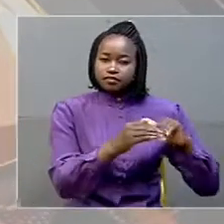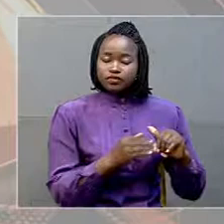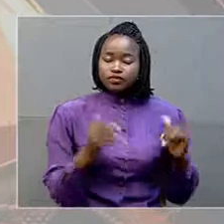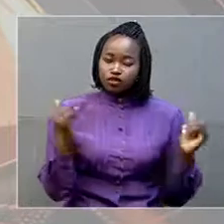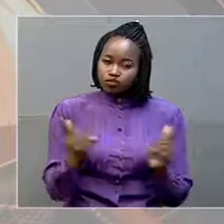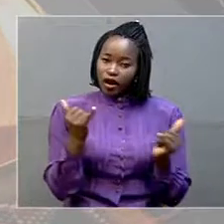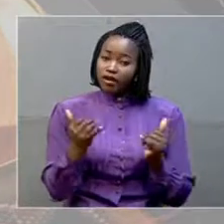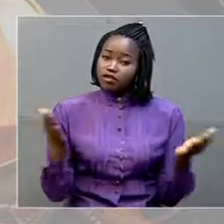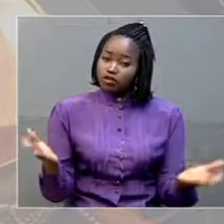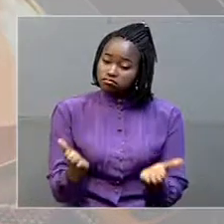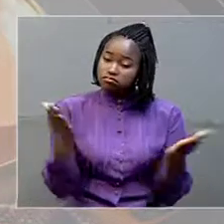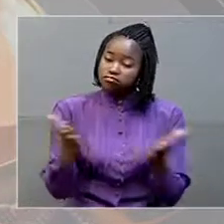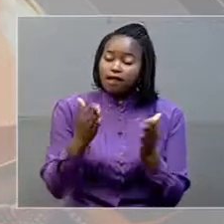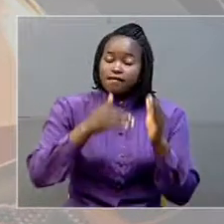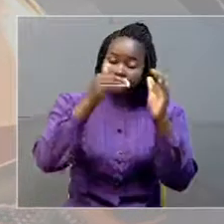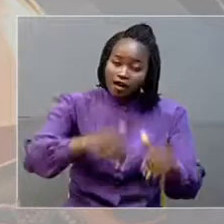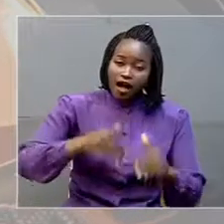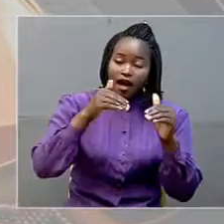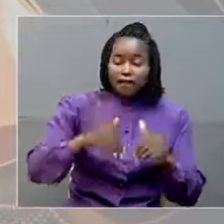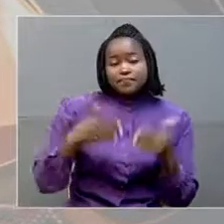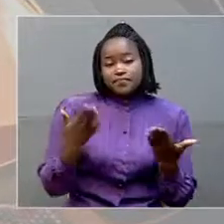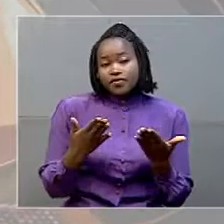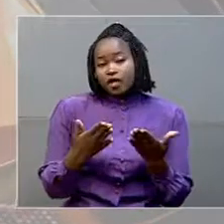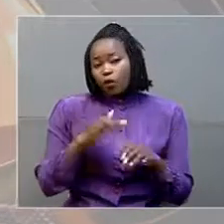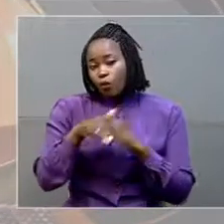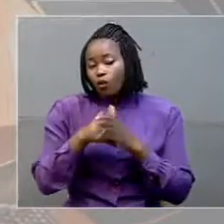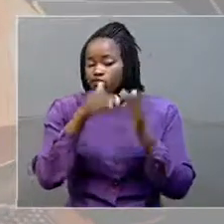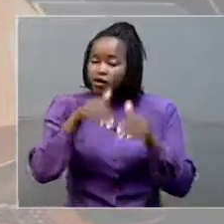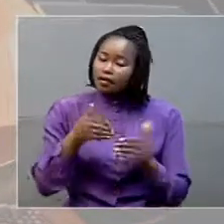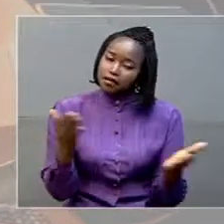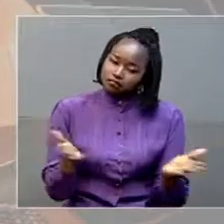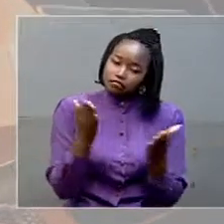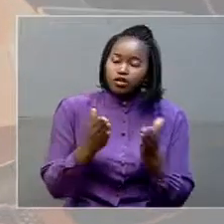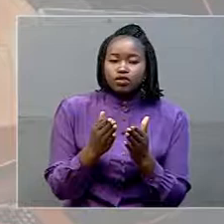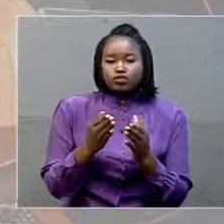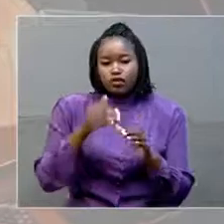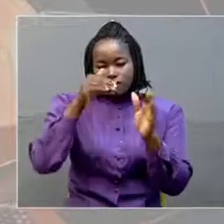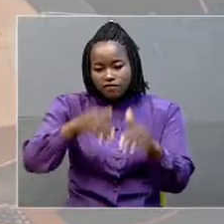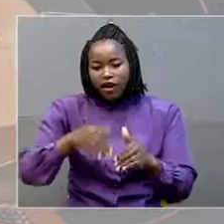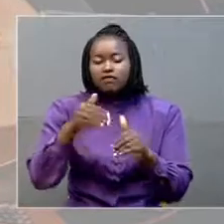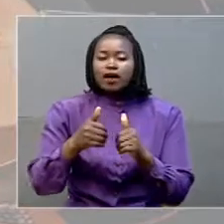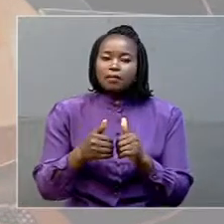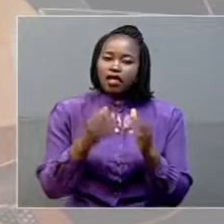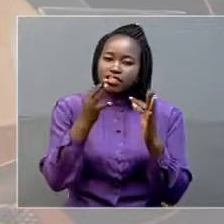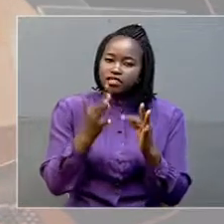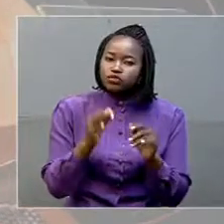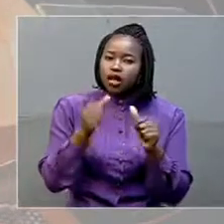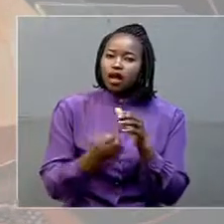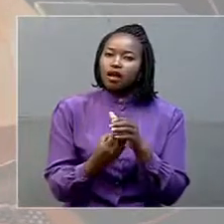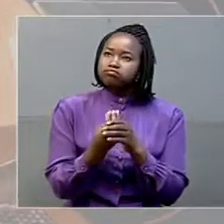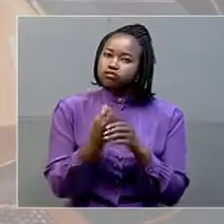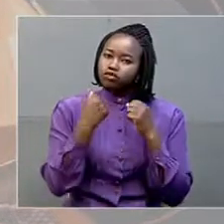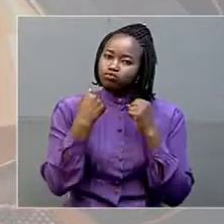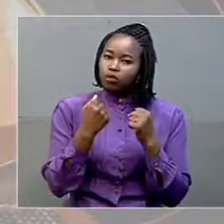backbone of this country's economy, farmers have been encouraged to grow drought-resistant seeds, use drip irrigation, grow high-value